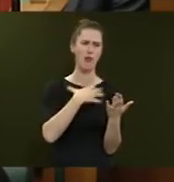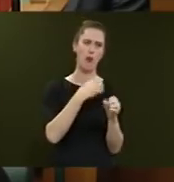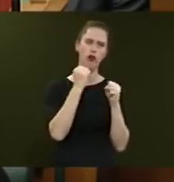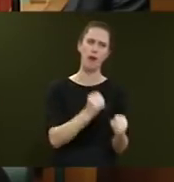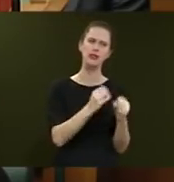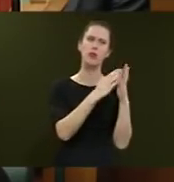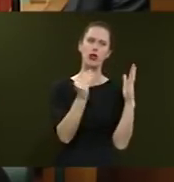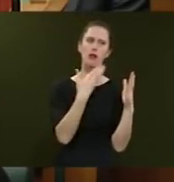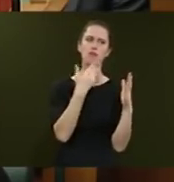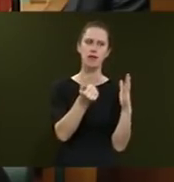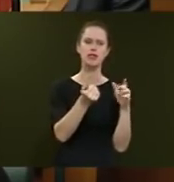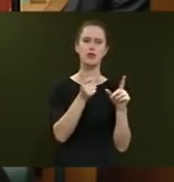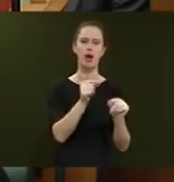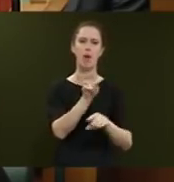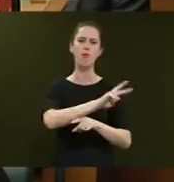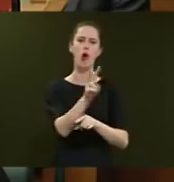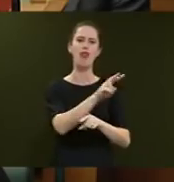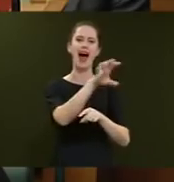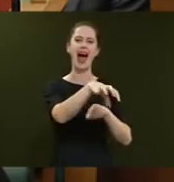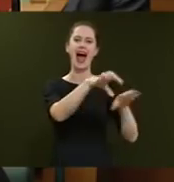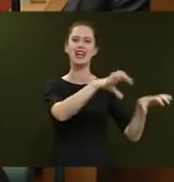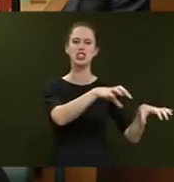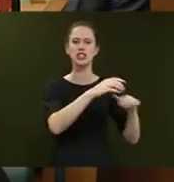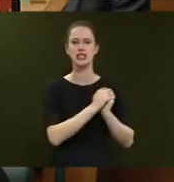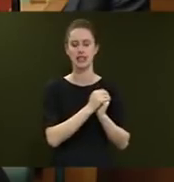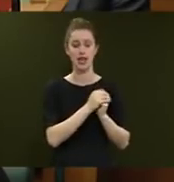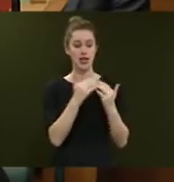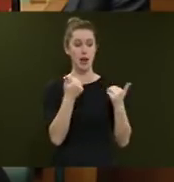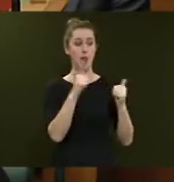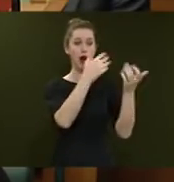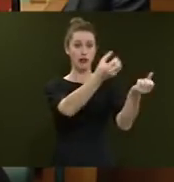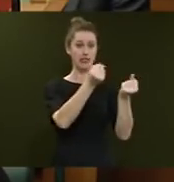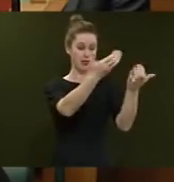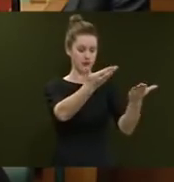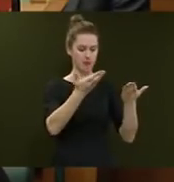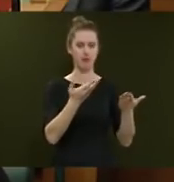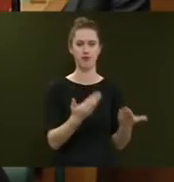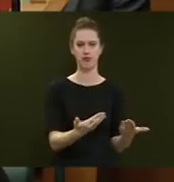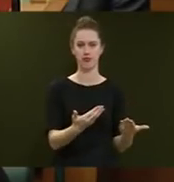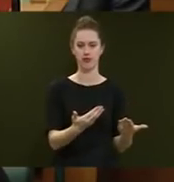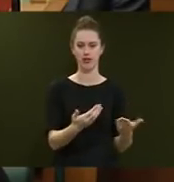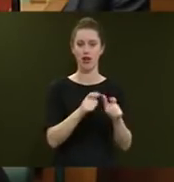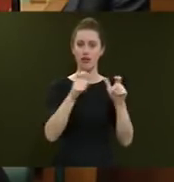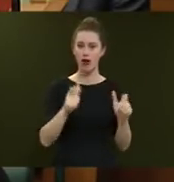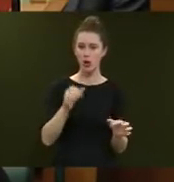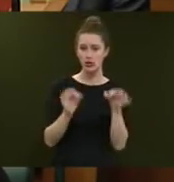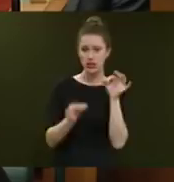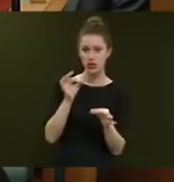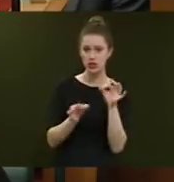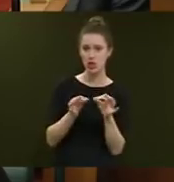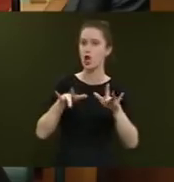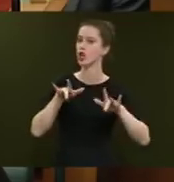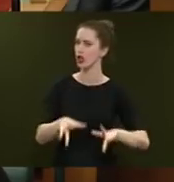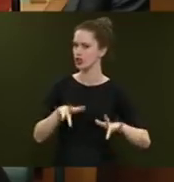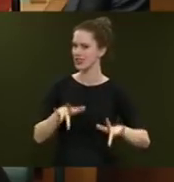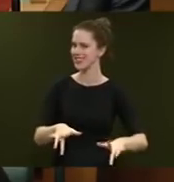modelling to be done by both agencies. And we have now received that advice. Final decisions have not